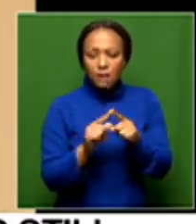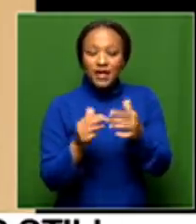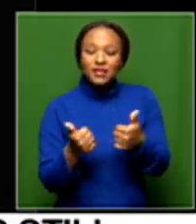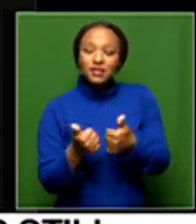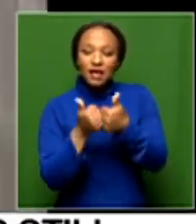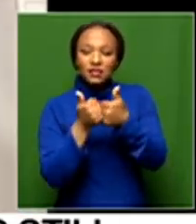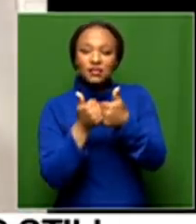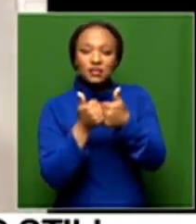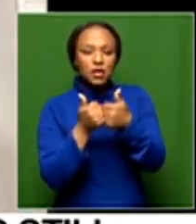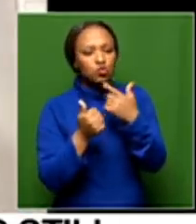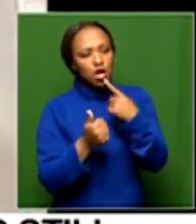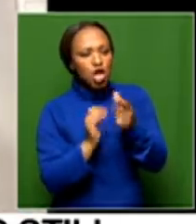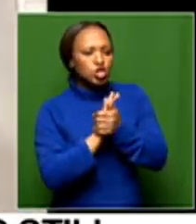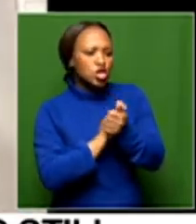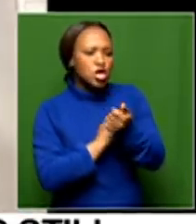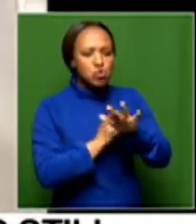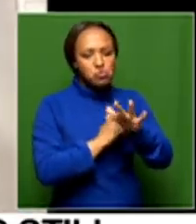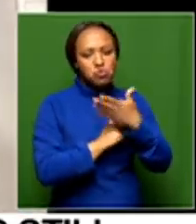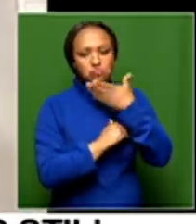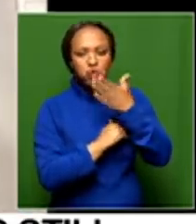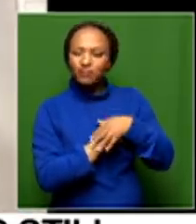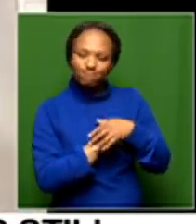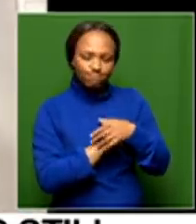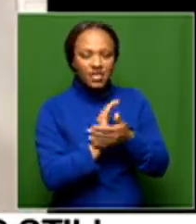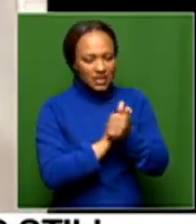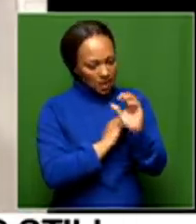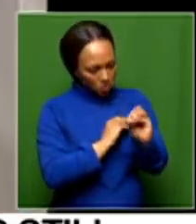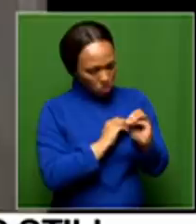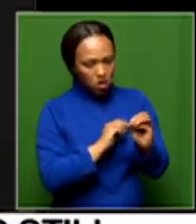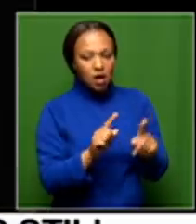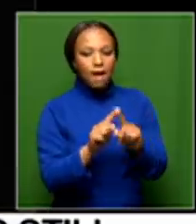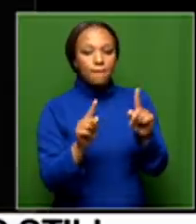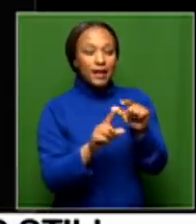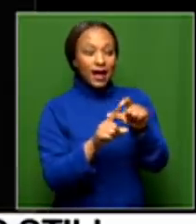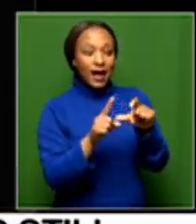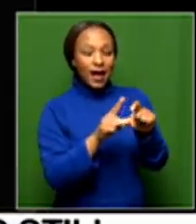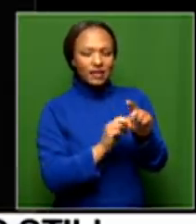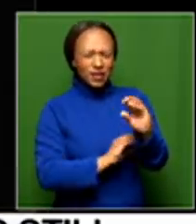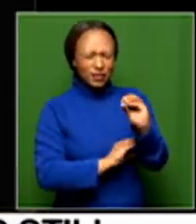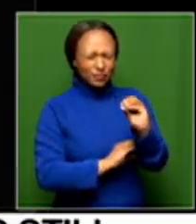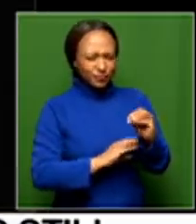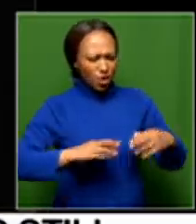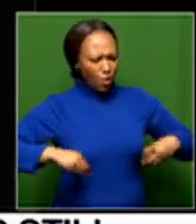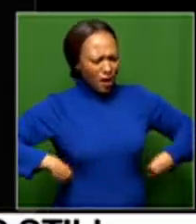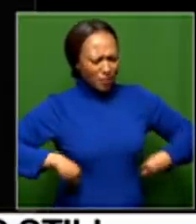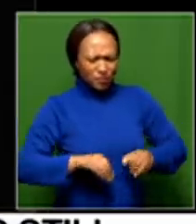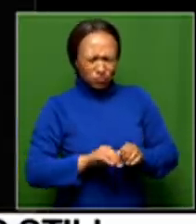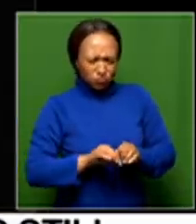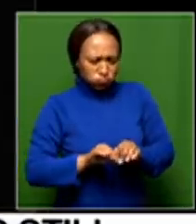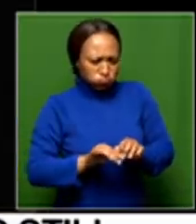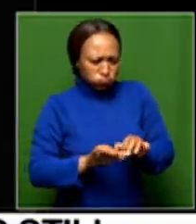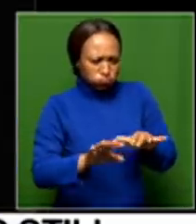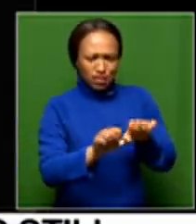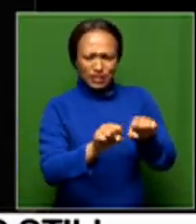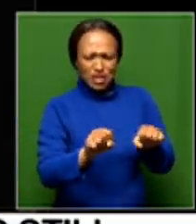perhaps incapacity per se, but a culture of corruption that swindles resources out of the system